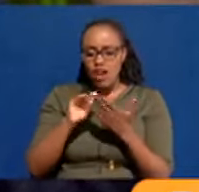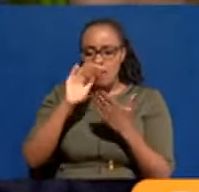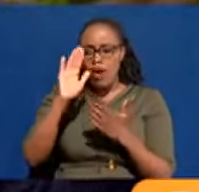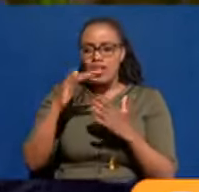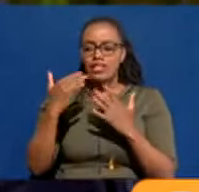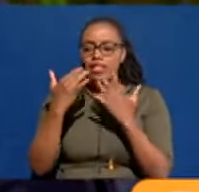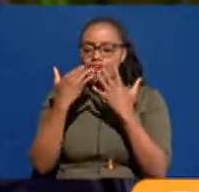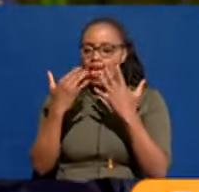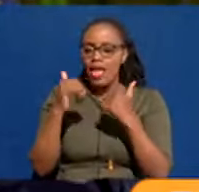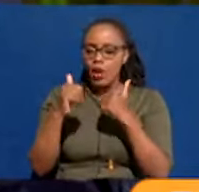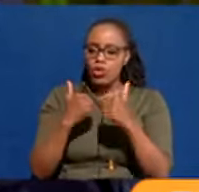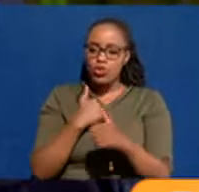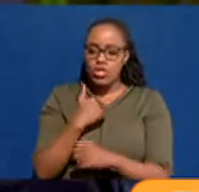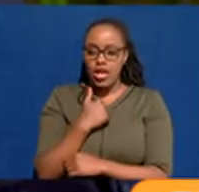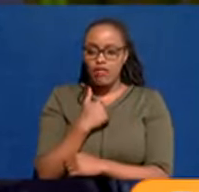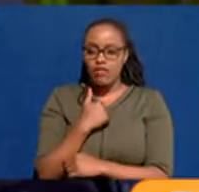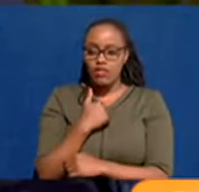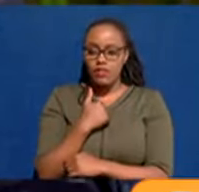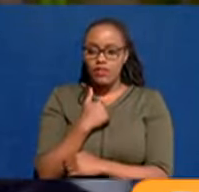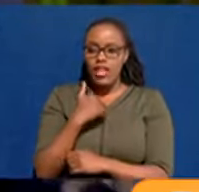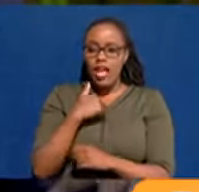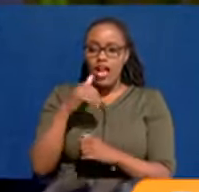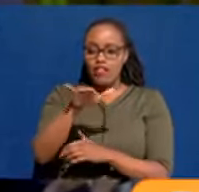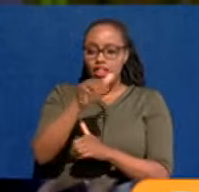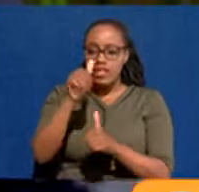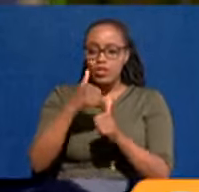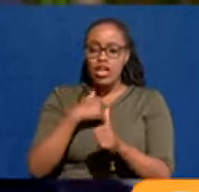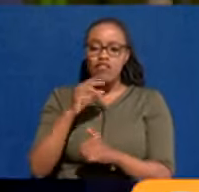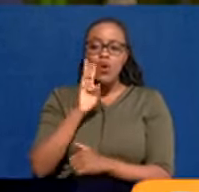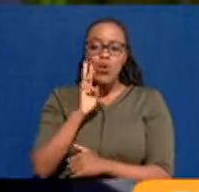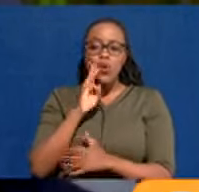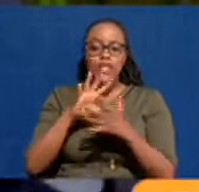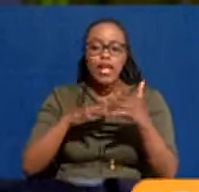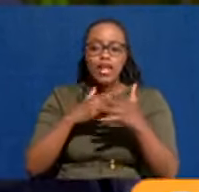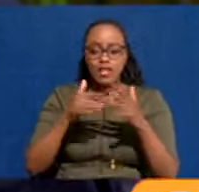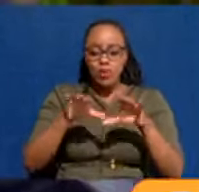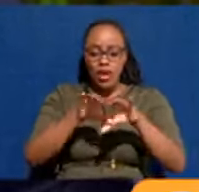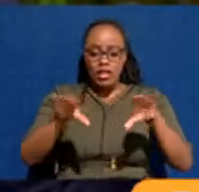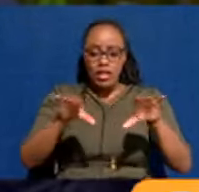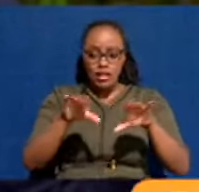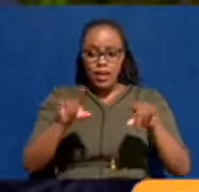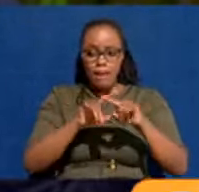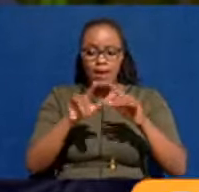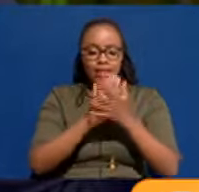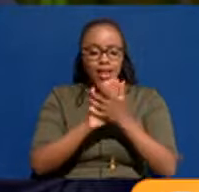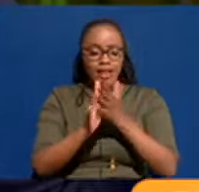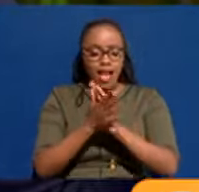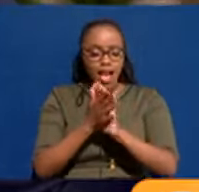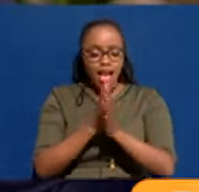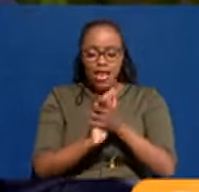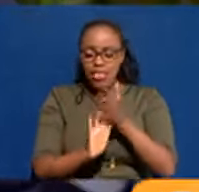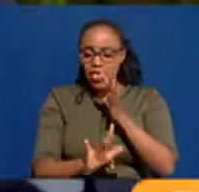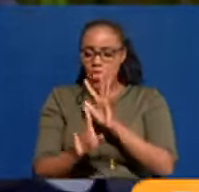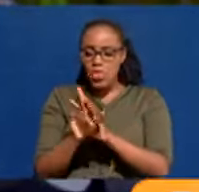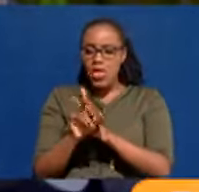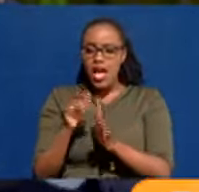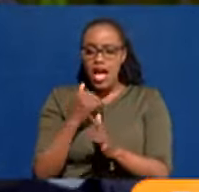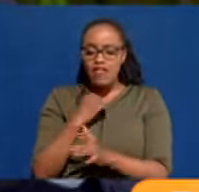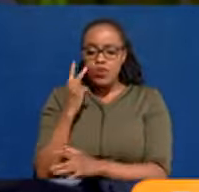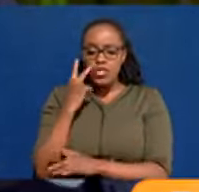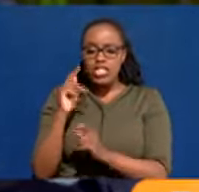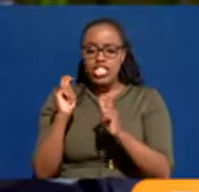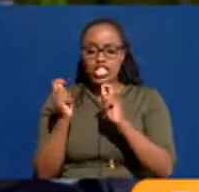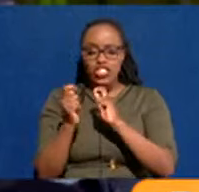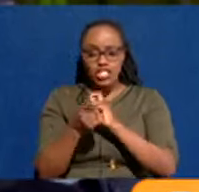air that's going through that. There have been areas with water network, with the pipes, but nothing coming for decades. They will see a change